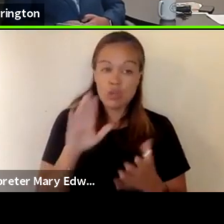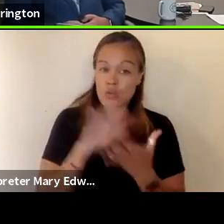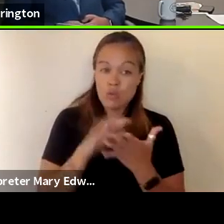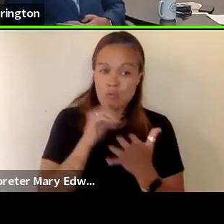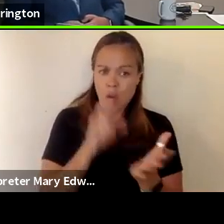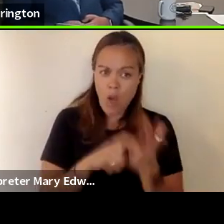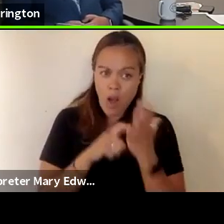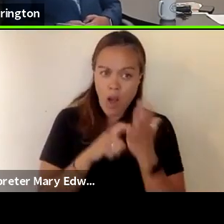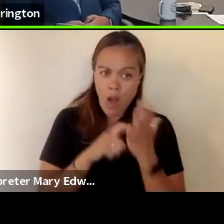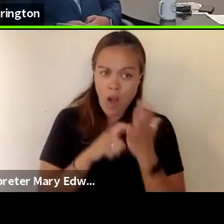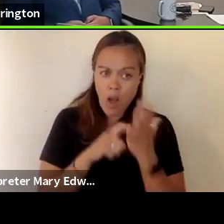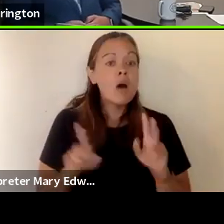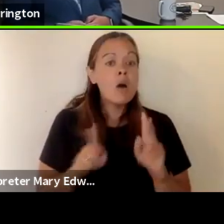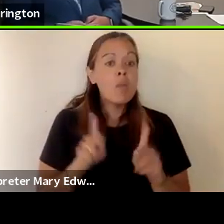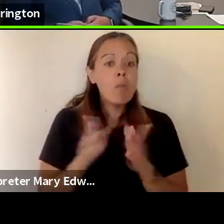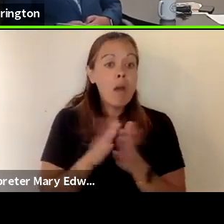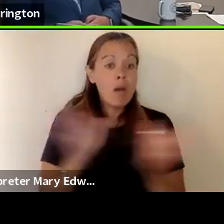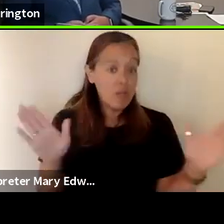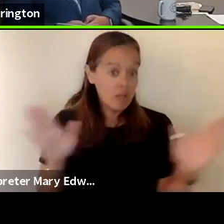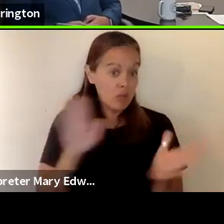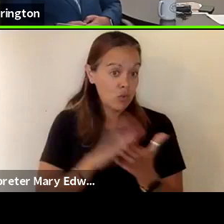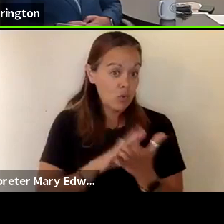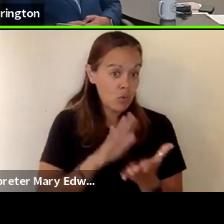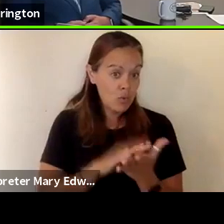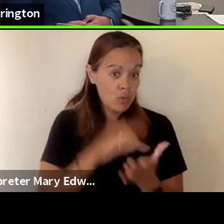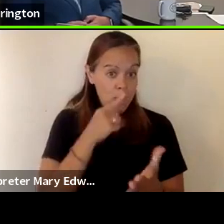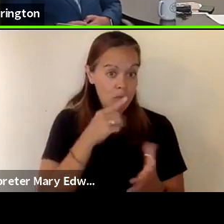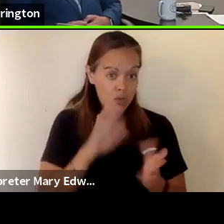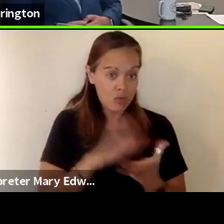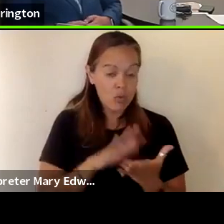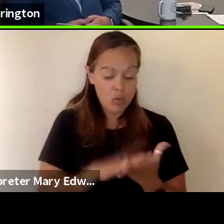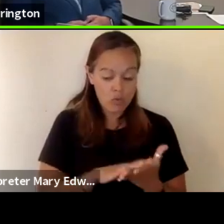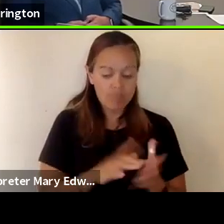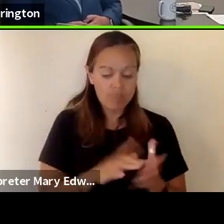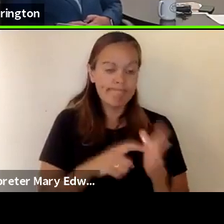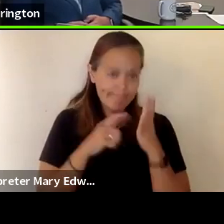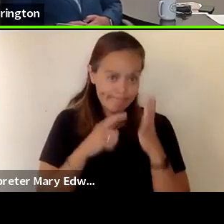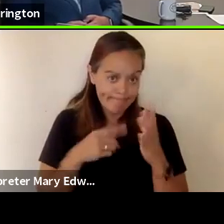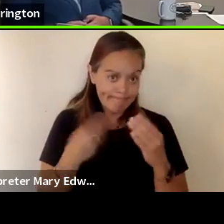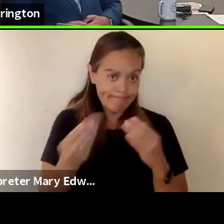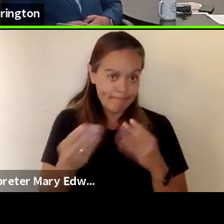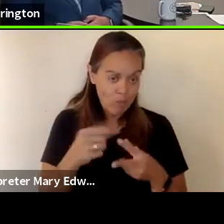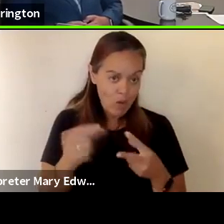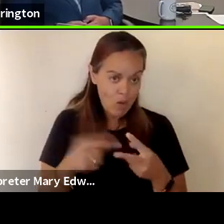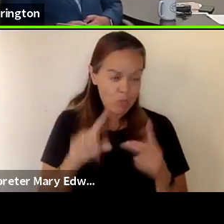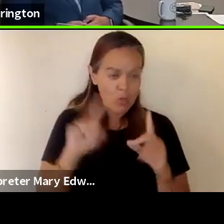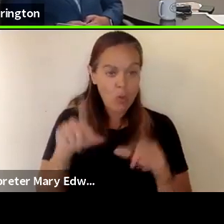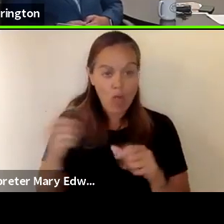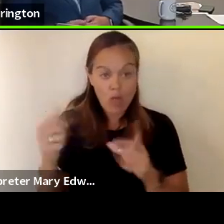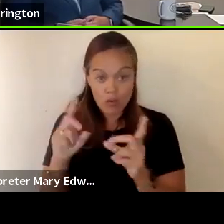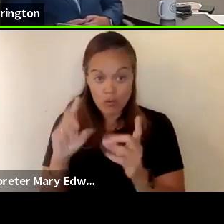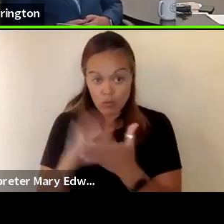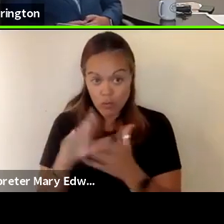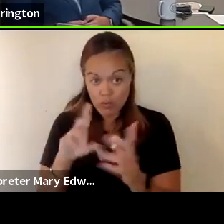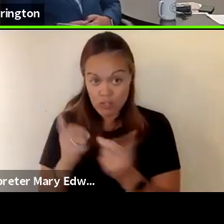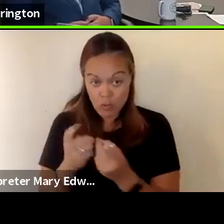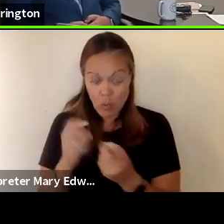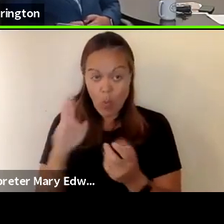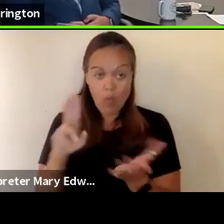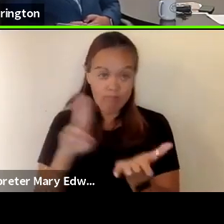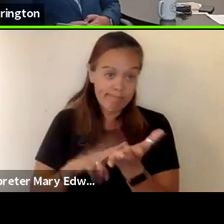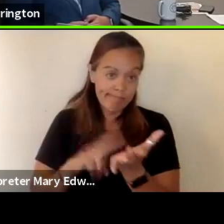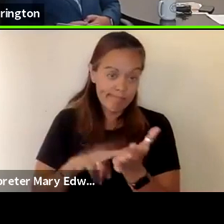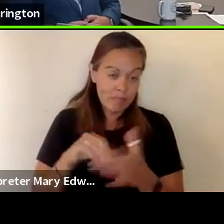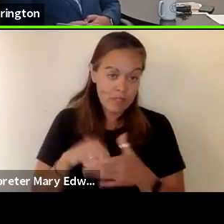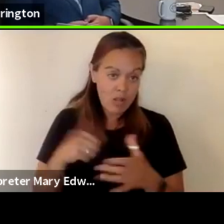public schools are required to give parents an option either to go to another district or to enroll in